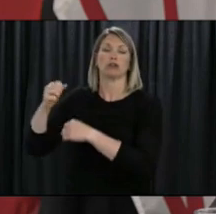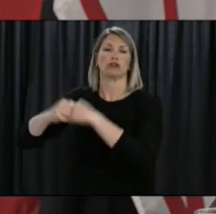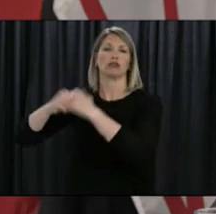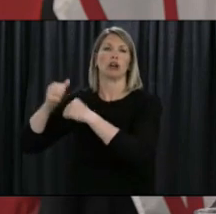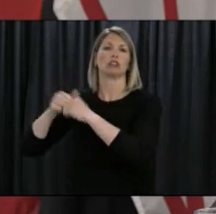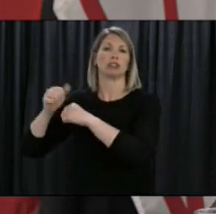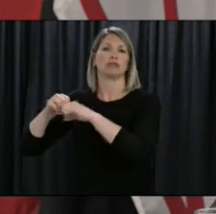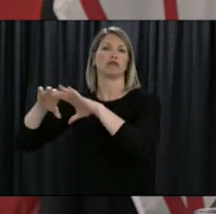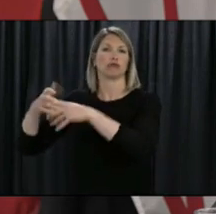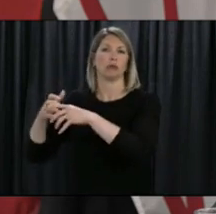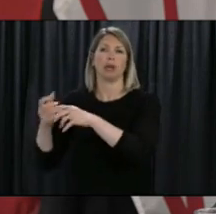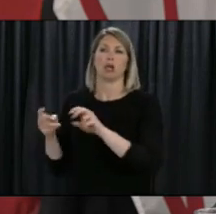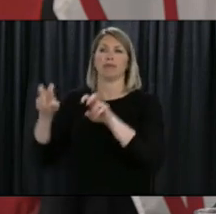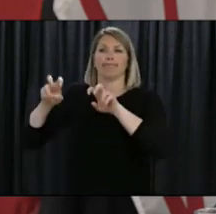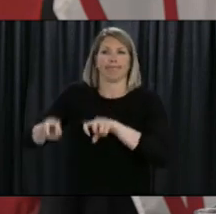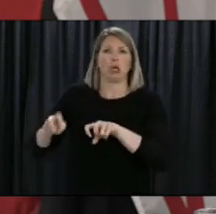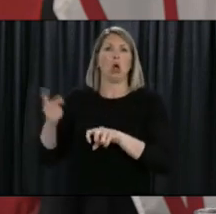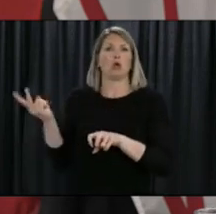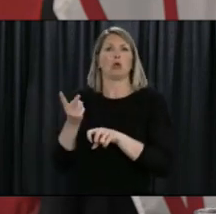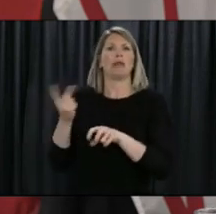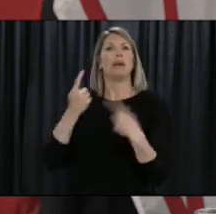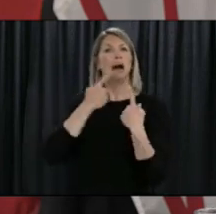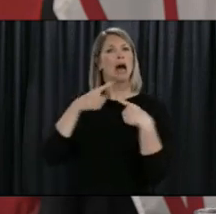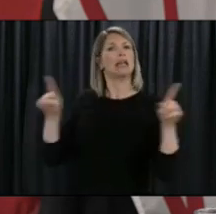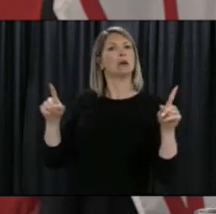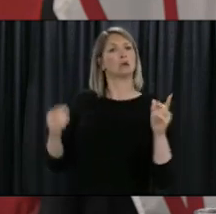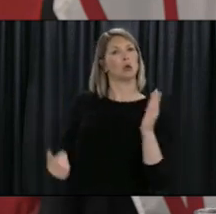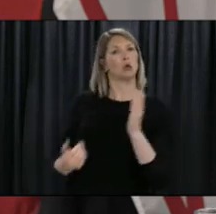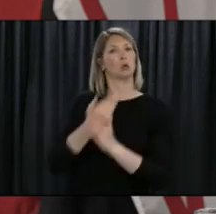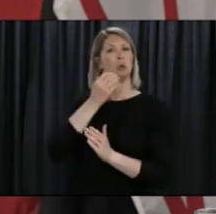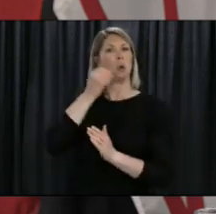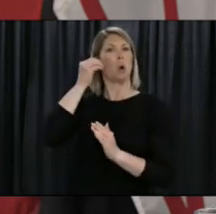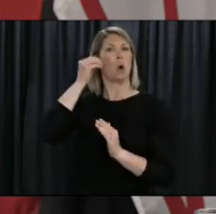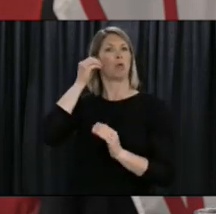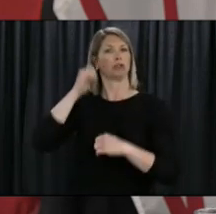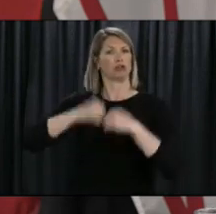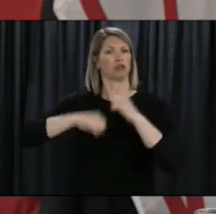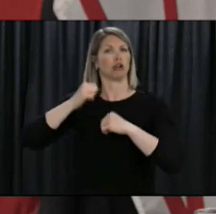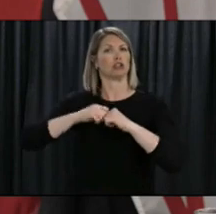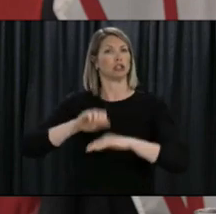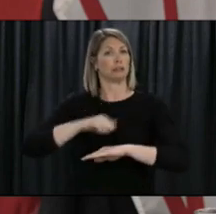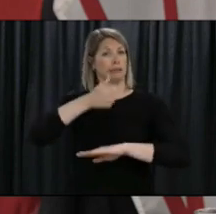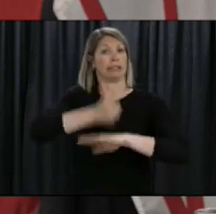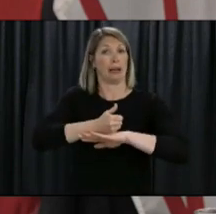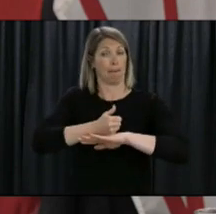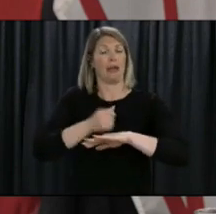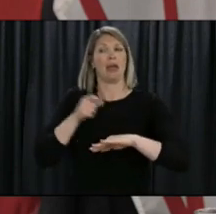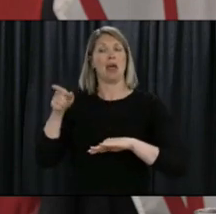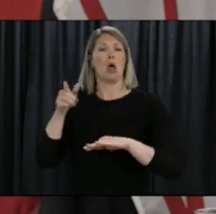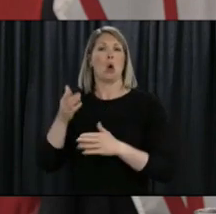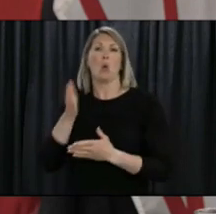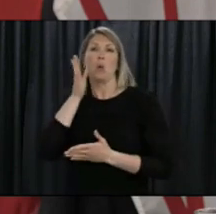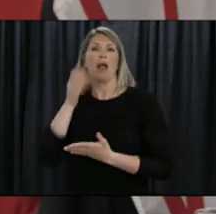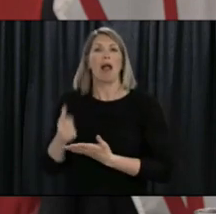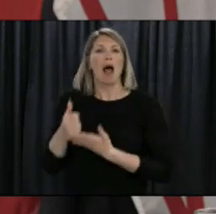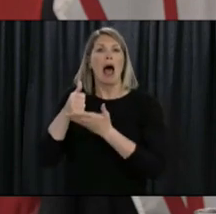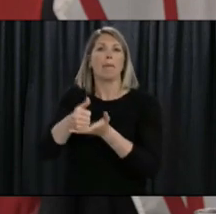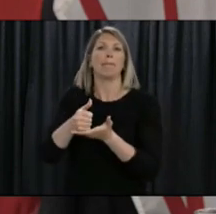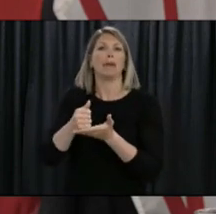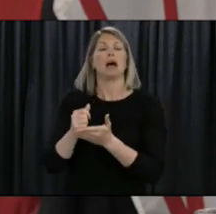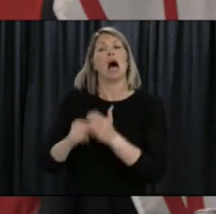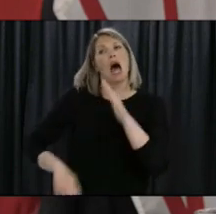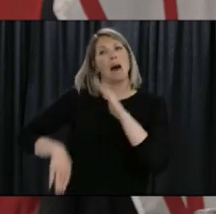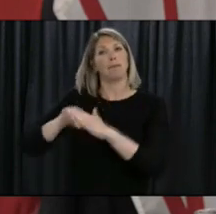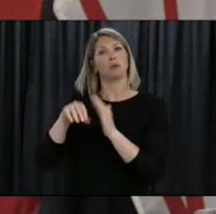will be available for home renovations and for new home construction. It's going to provide rebates up to a maximum of